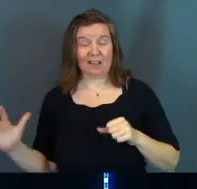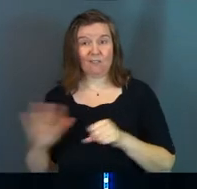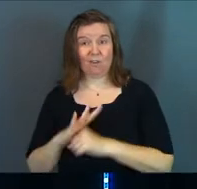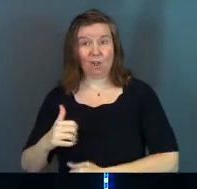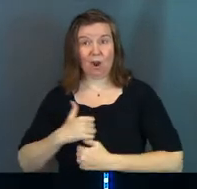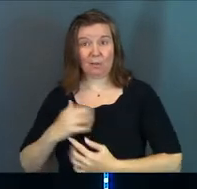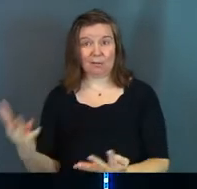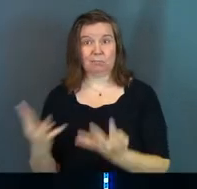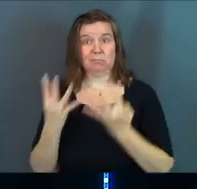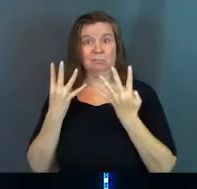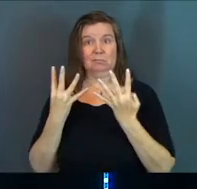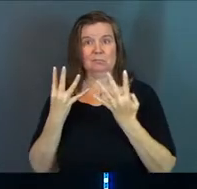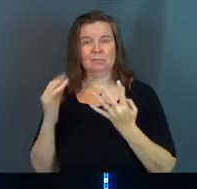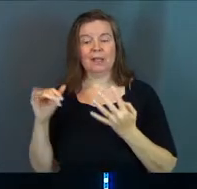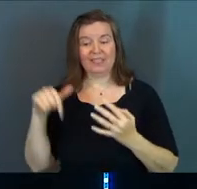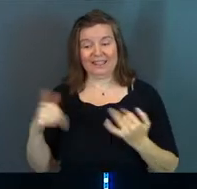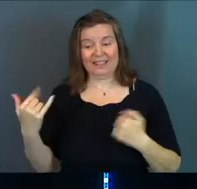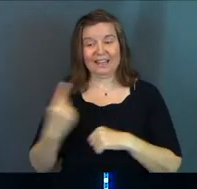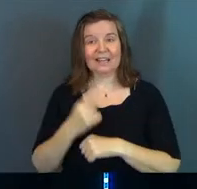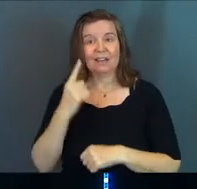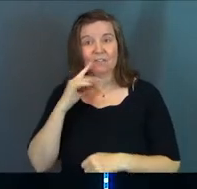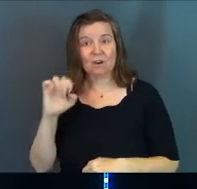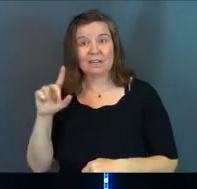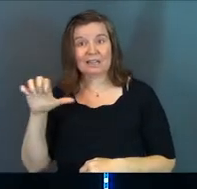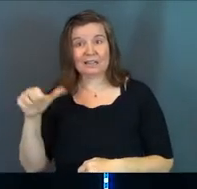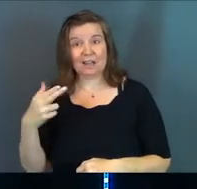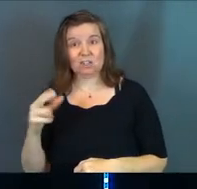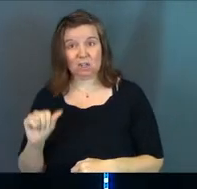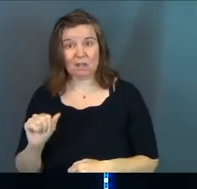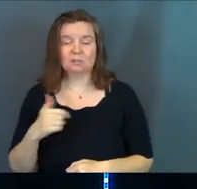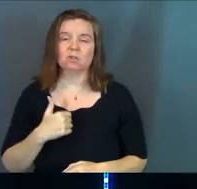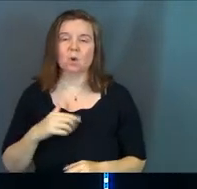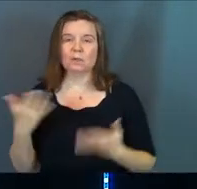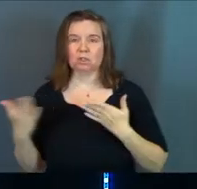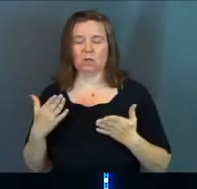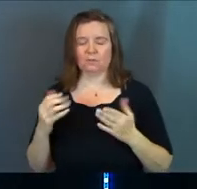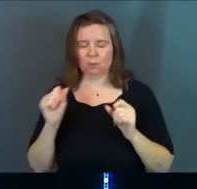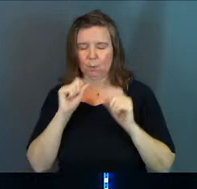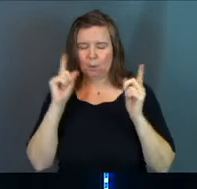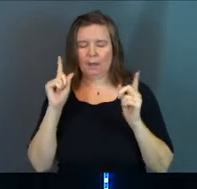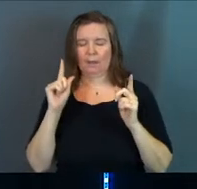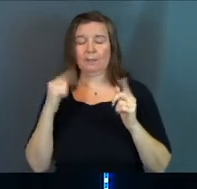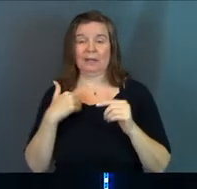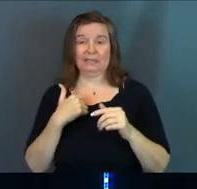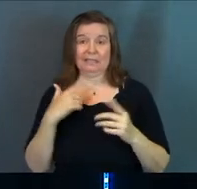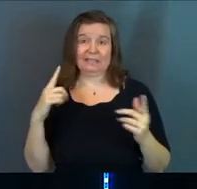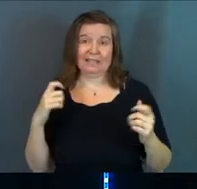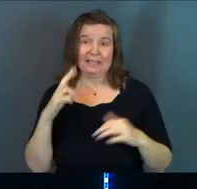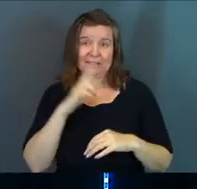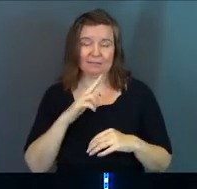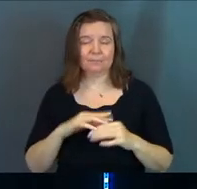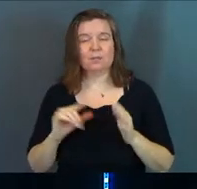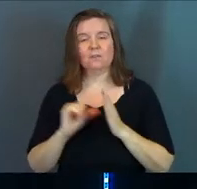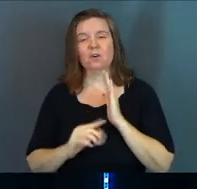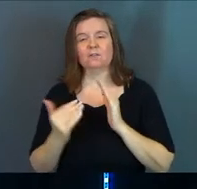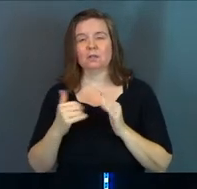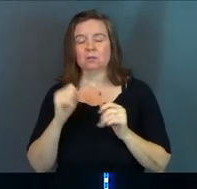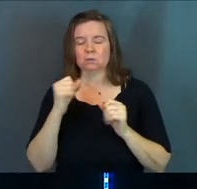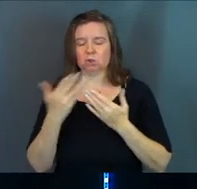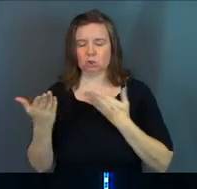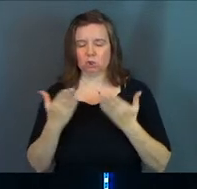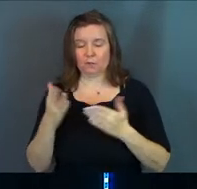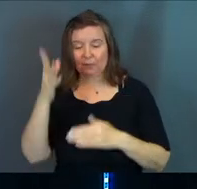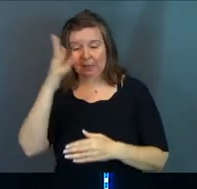This is that day for Elisha. And so his servant is about to wake up and it's about to get comical. Verse 15, when the